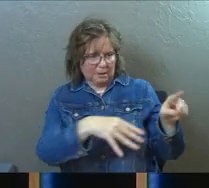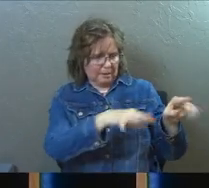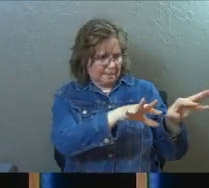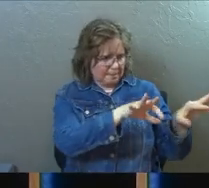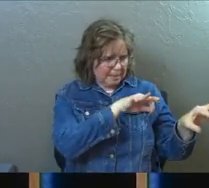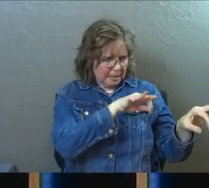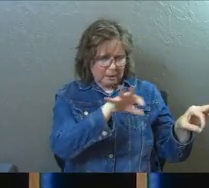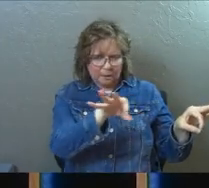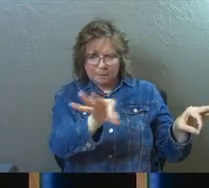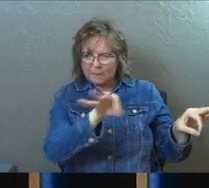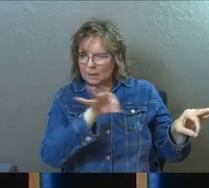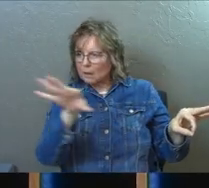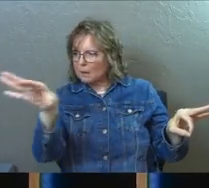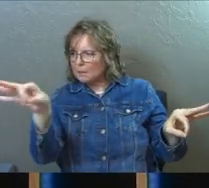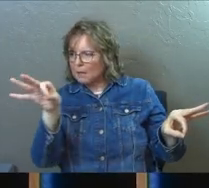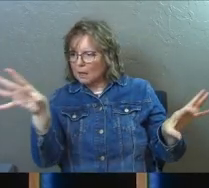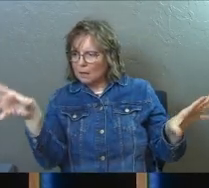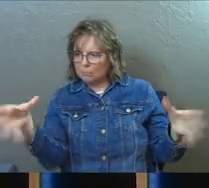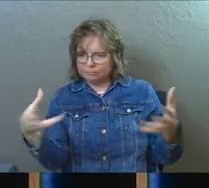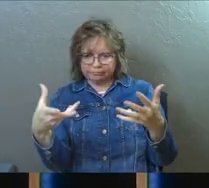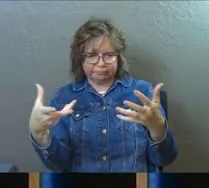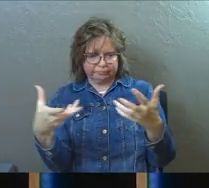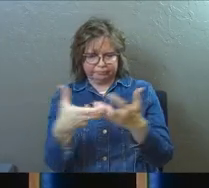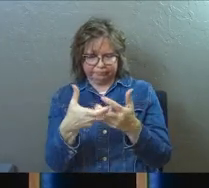and they put them together into their own thing.